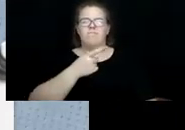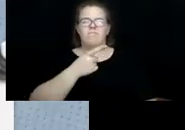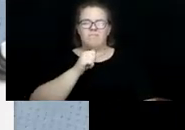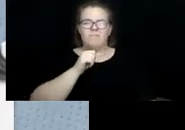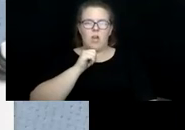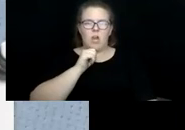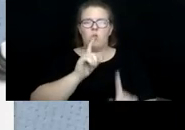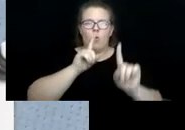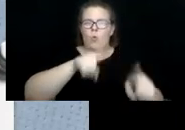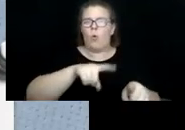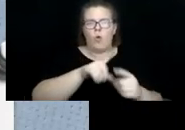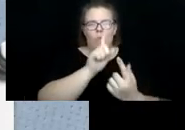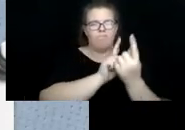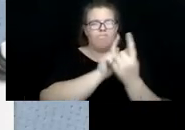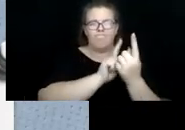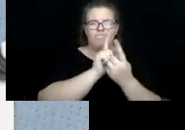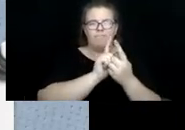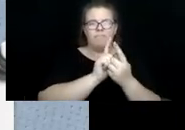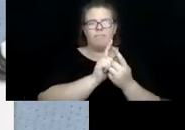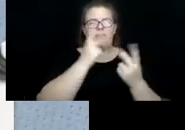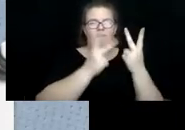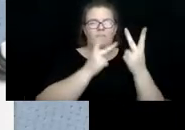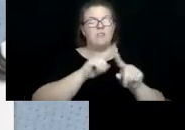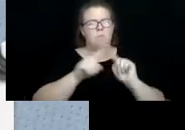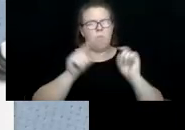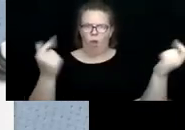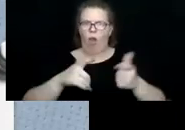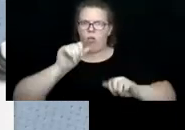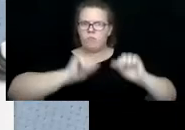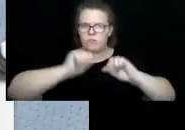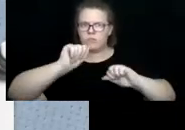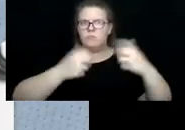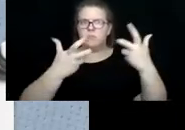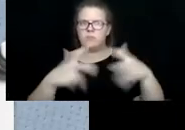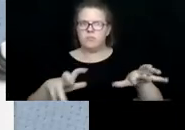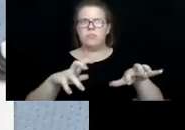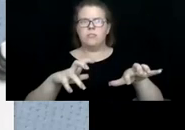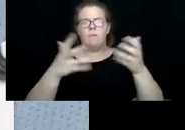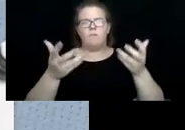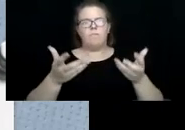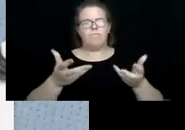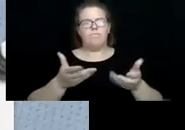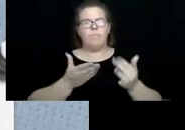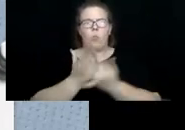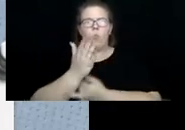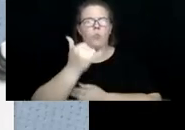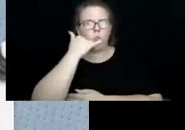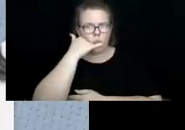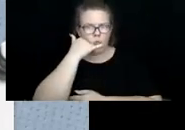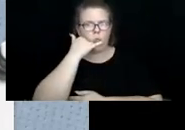face visits, but all of their assessments are still completed over the telephone. So,